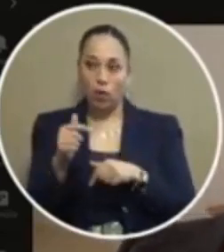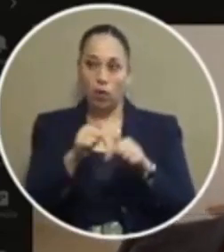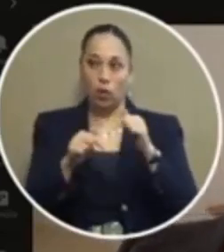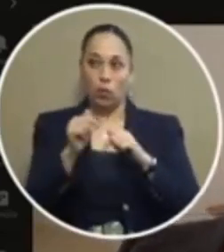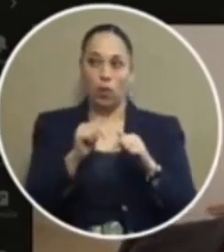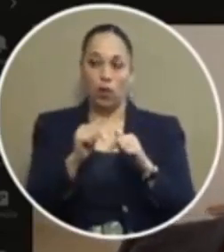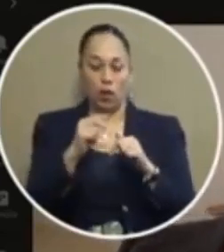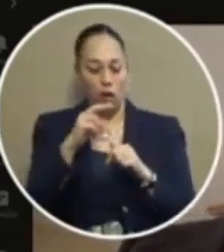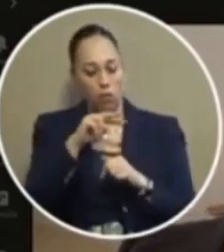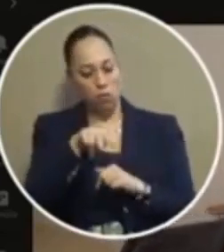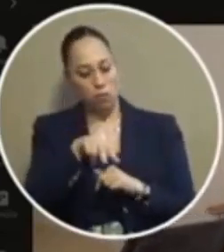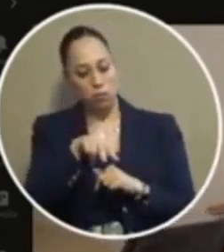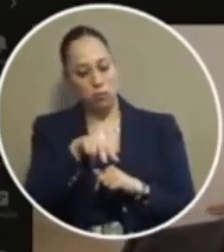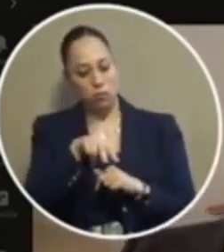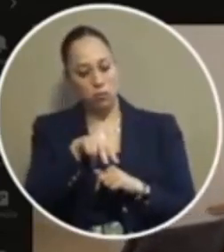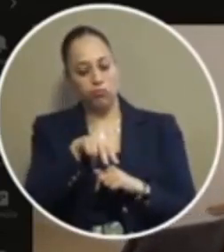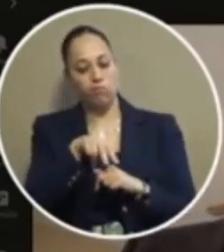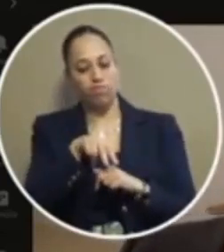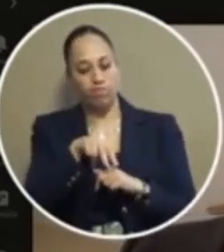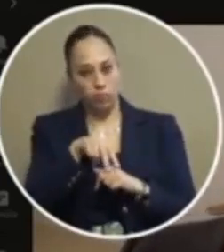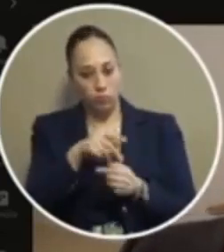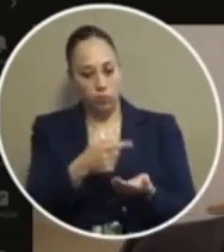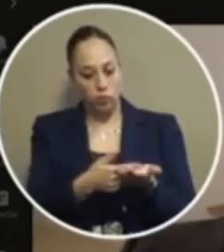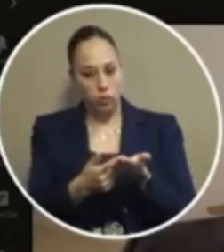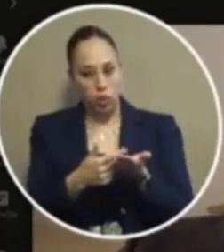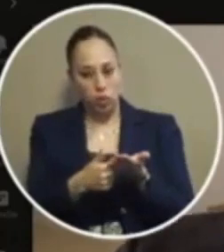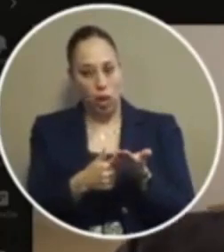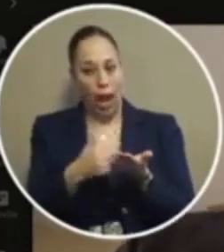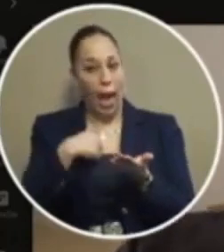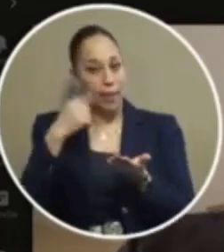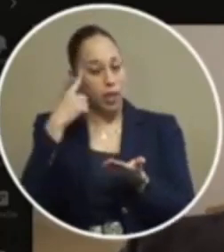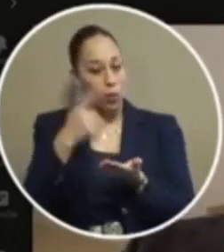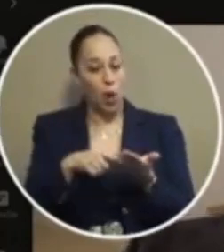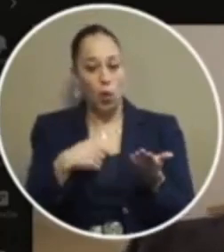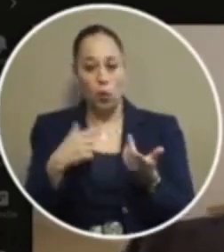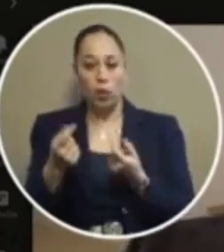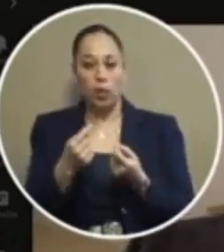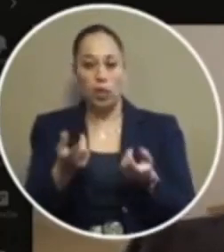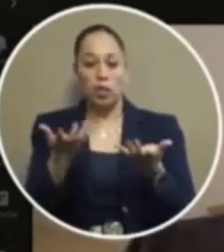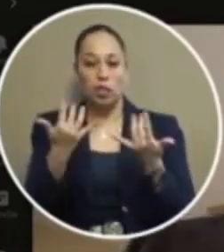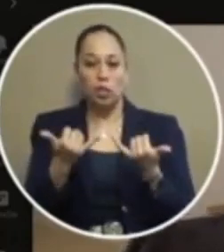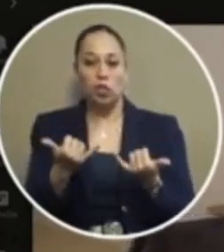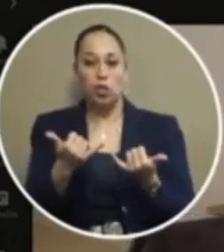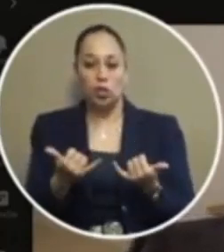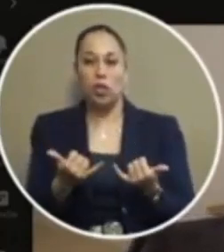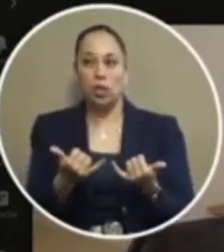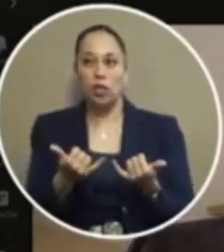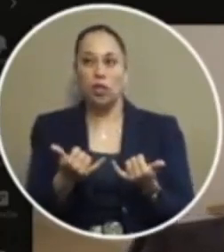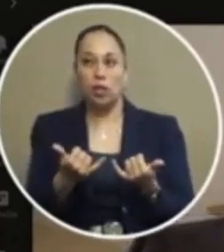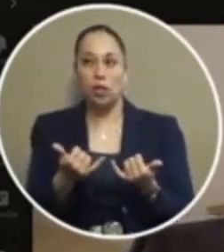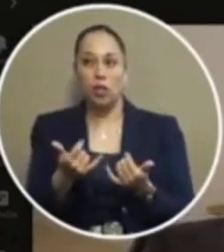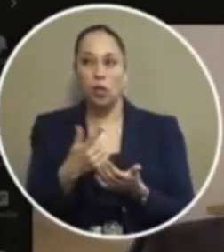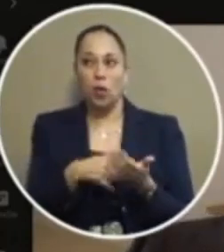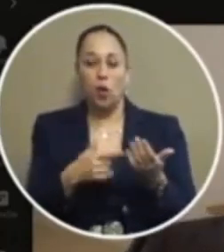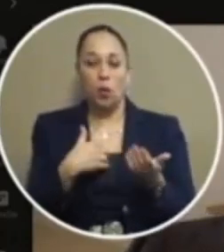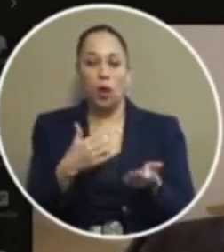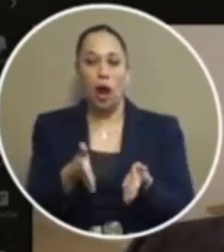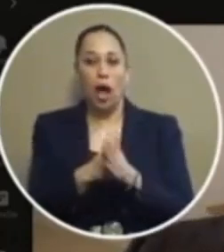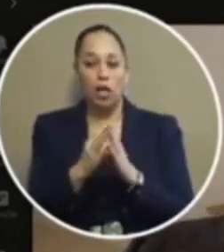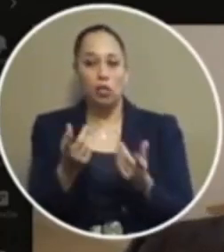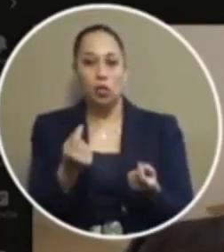personally look at the directive and the discussion because i think what we did today is in the spirit of what we were asked to do